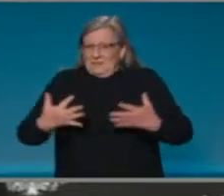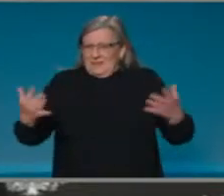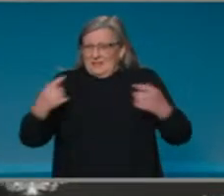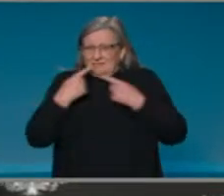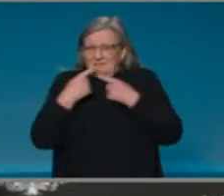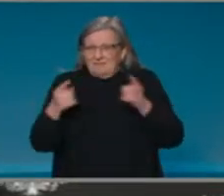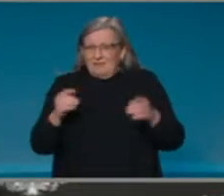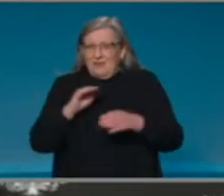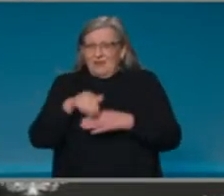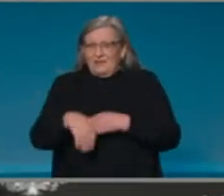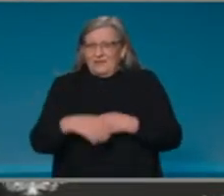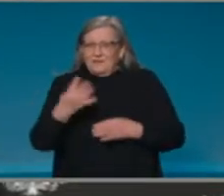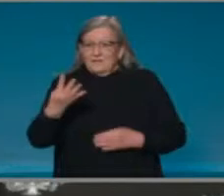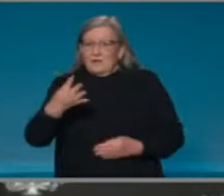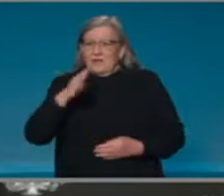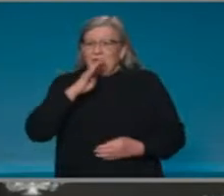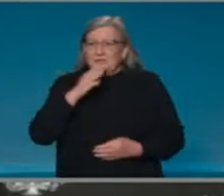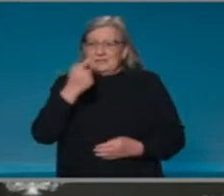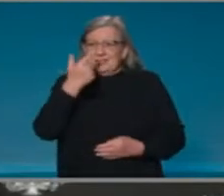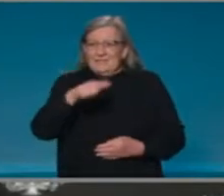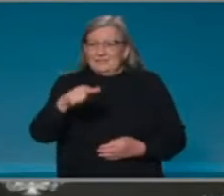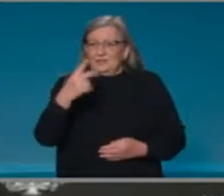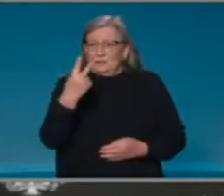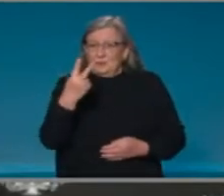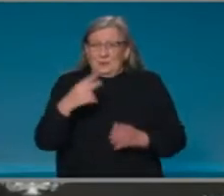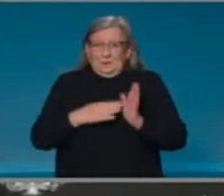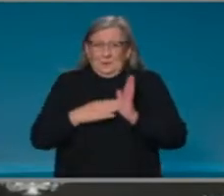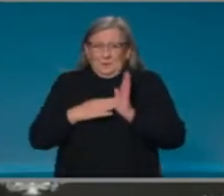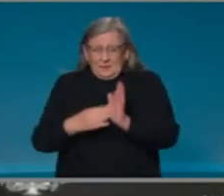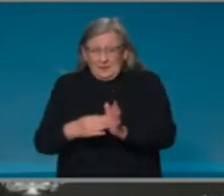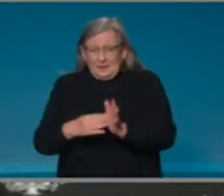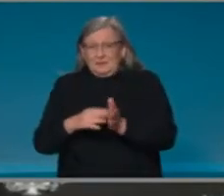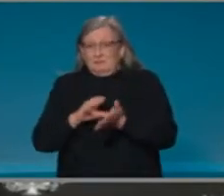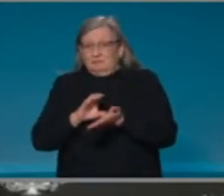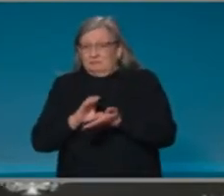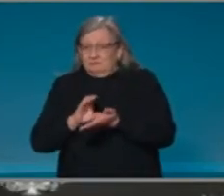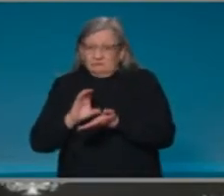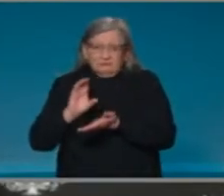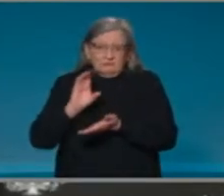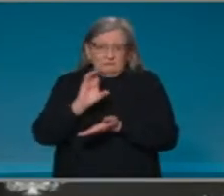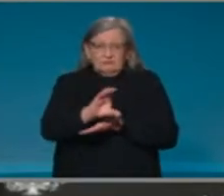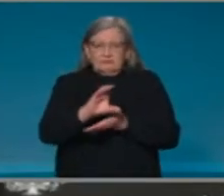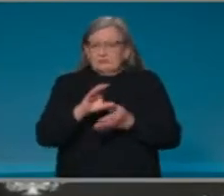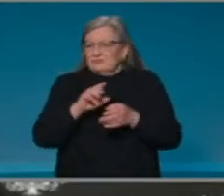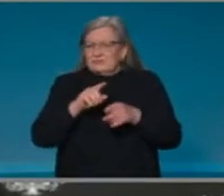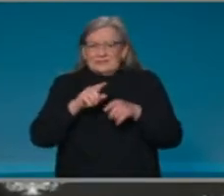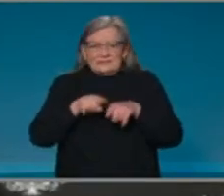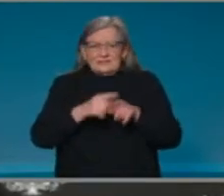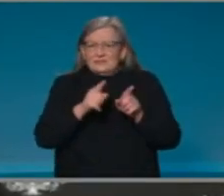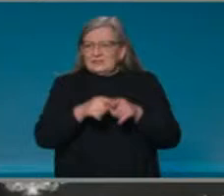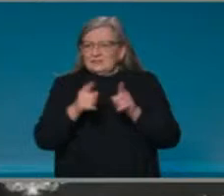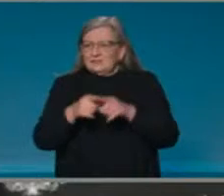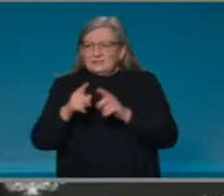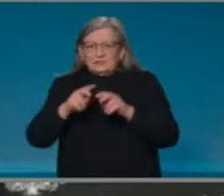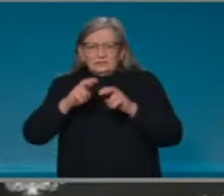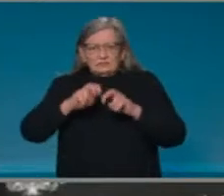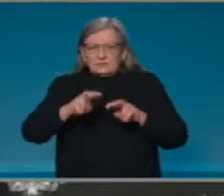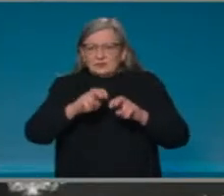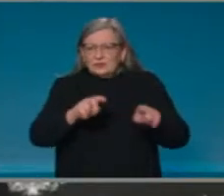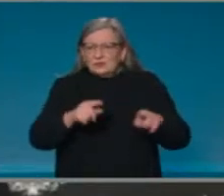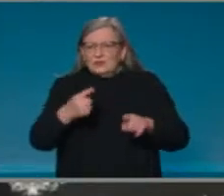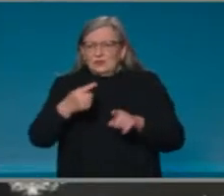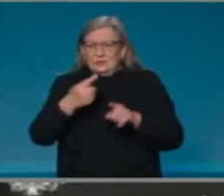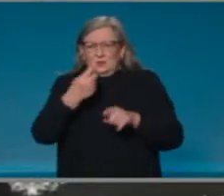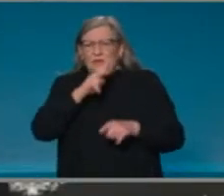$472 million for over 290 projects for the National Health and Medical Research Council